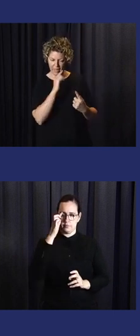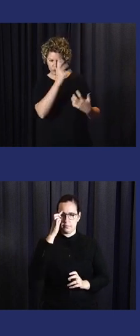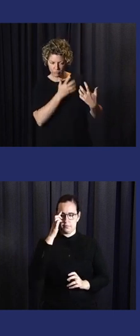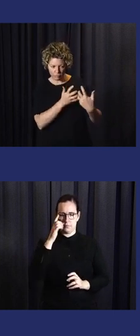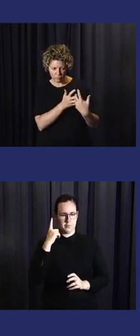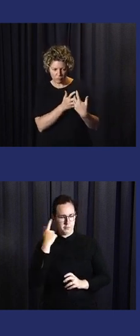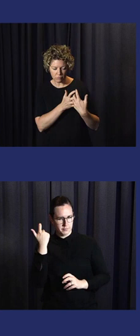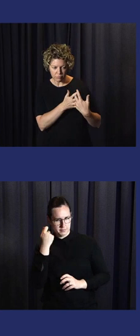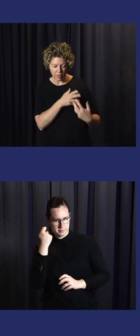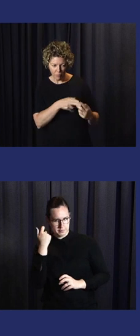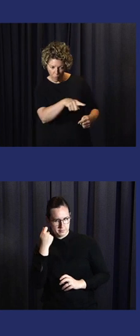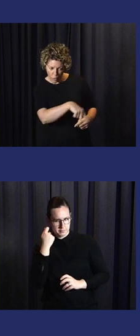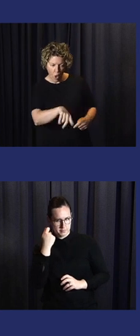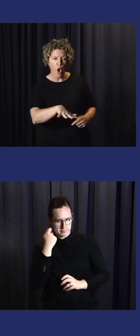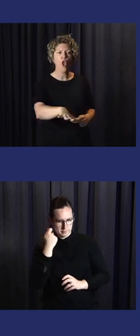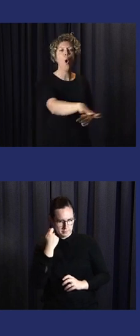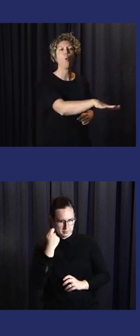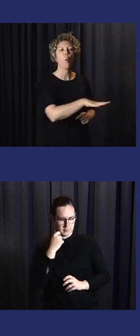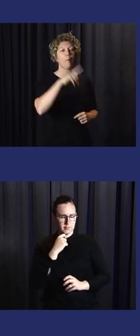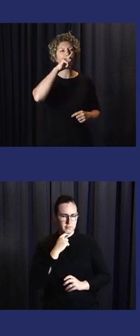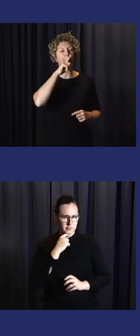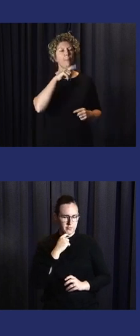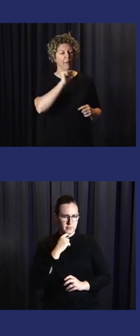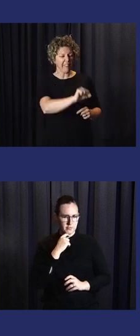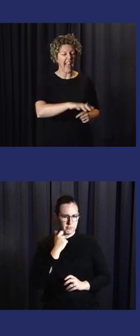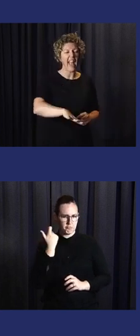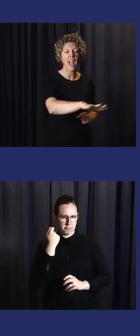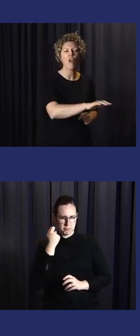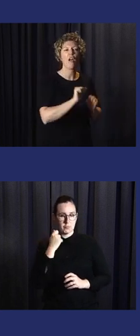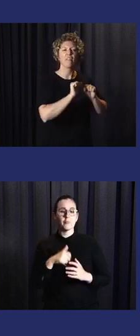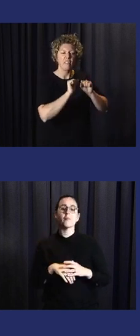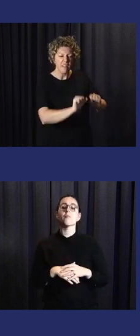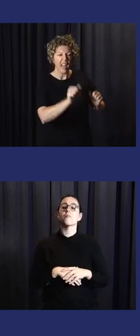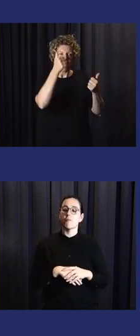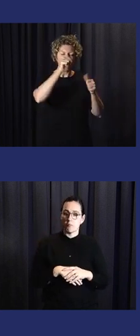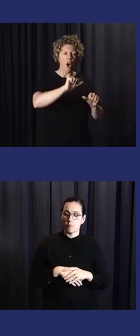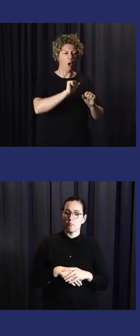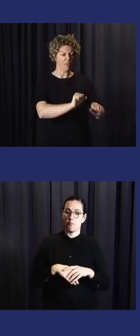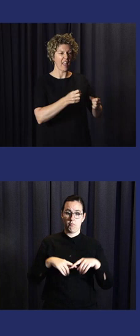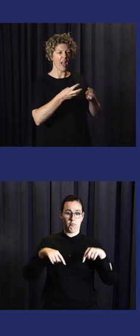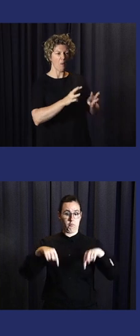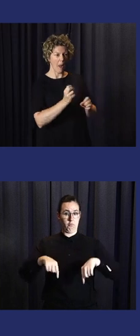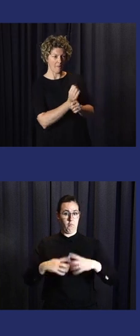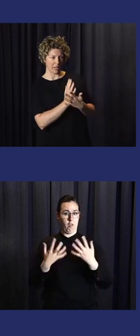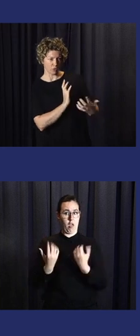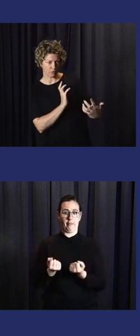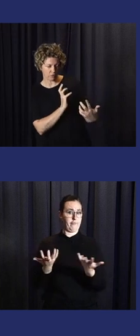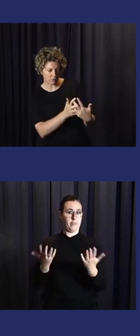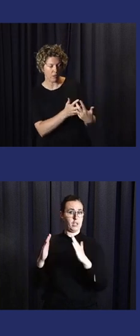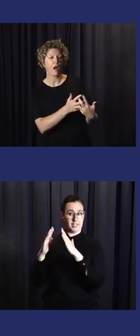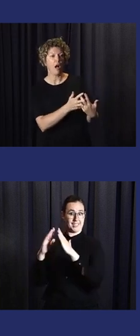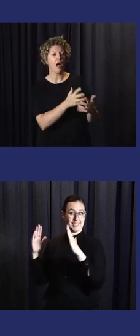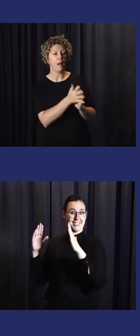and community level. Though some of the countries, are mentioning that we have institutionalization system, but